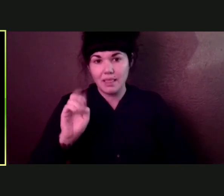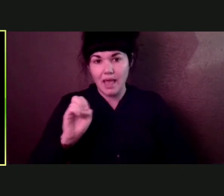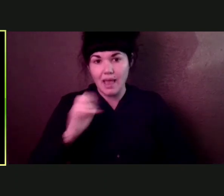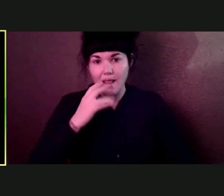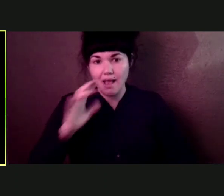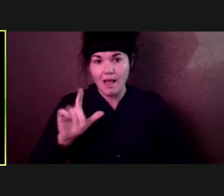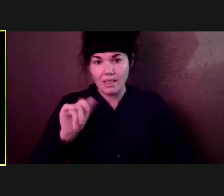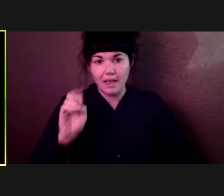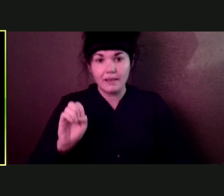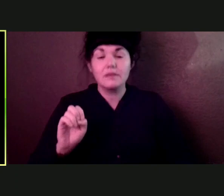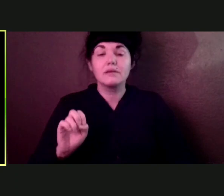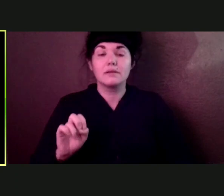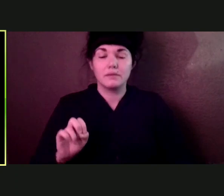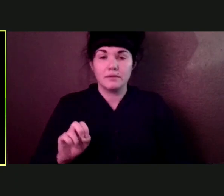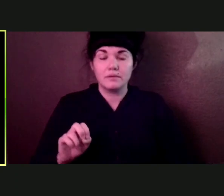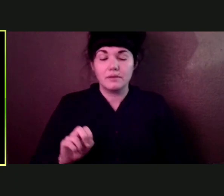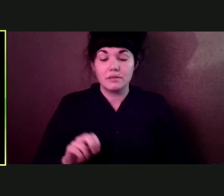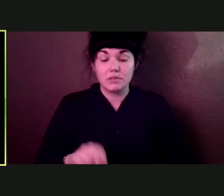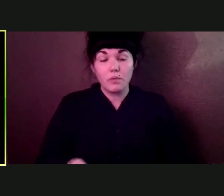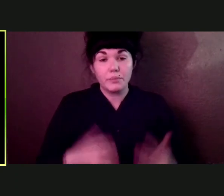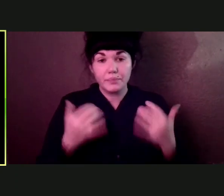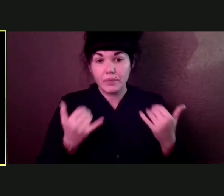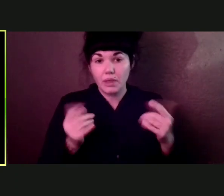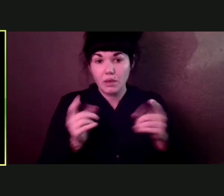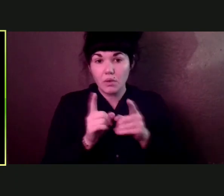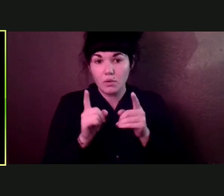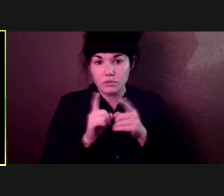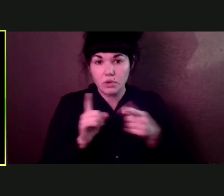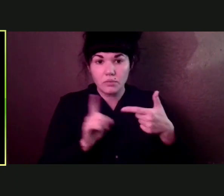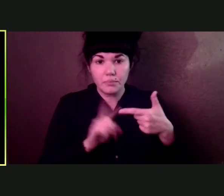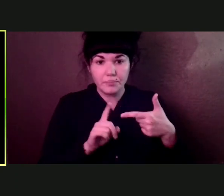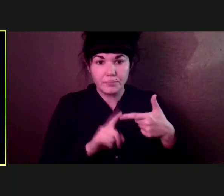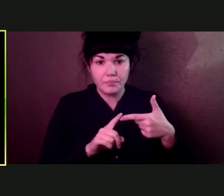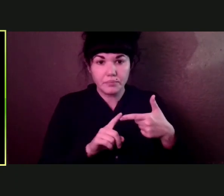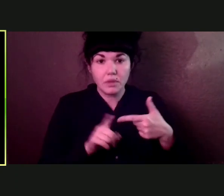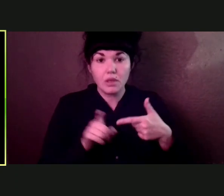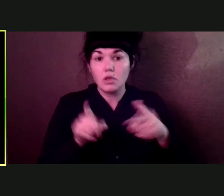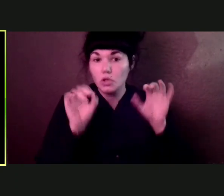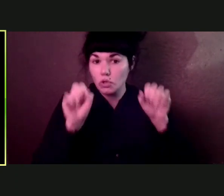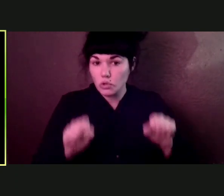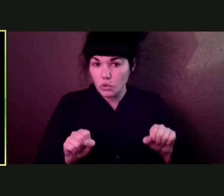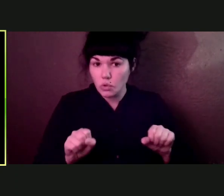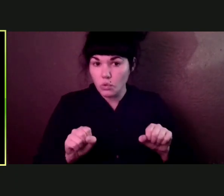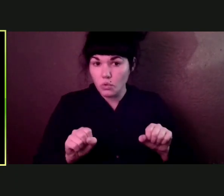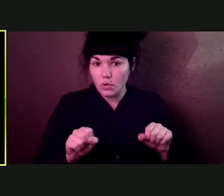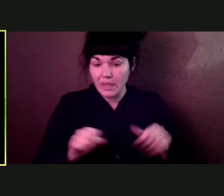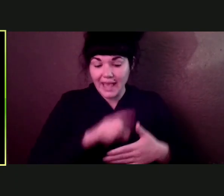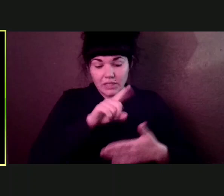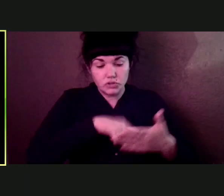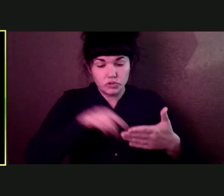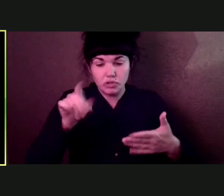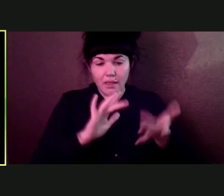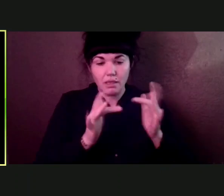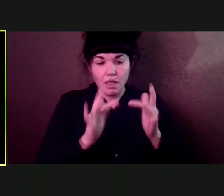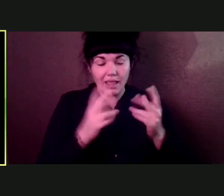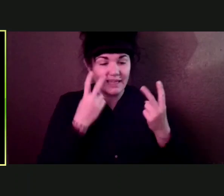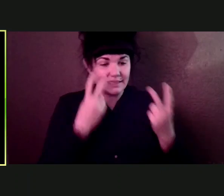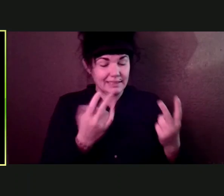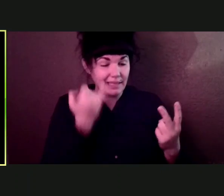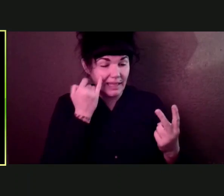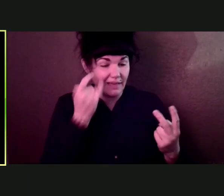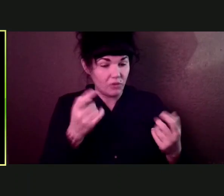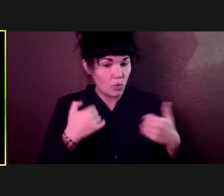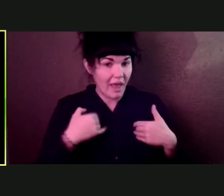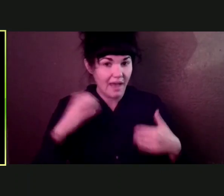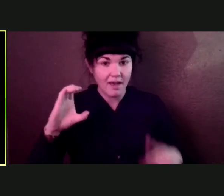and find out if you have a case pending at the 36th district court. Sometimes the register of